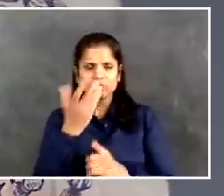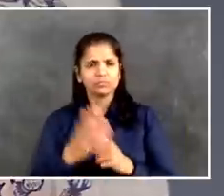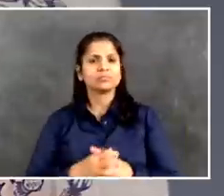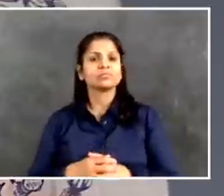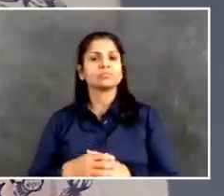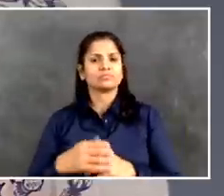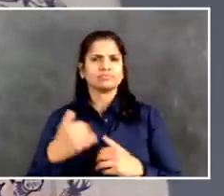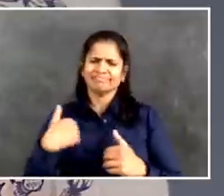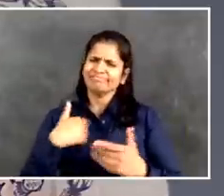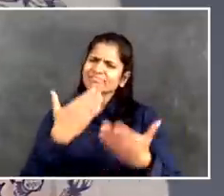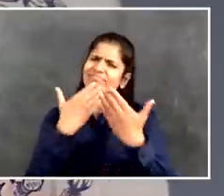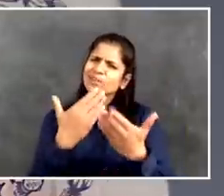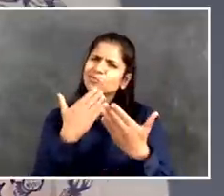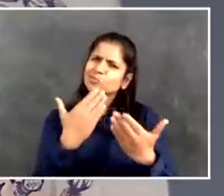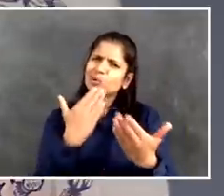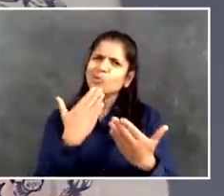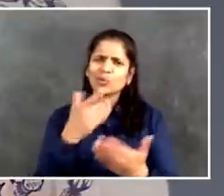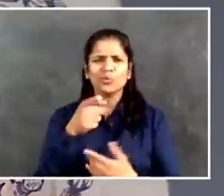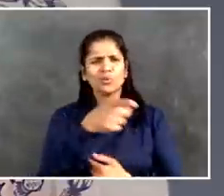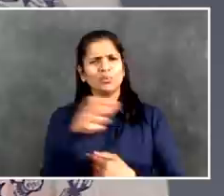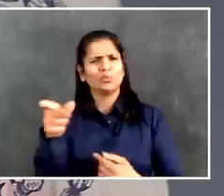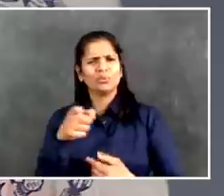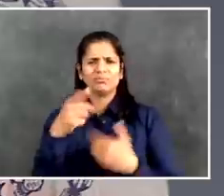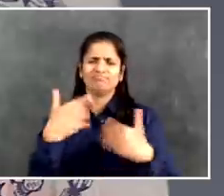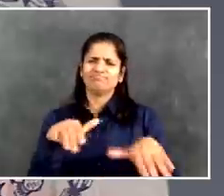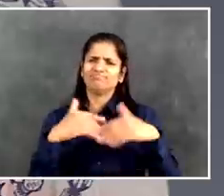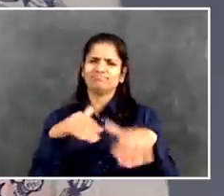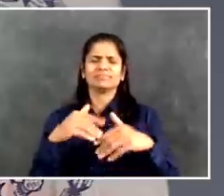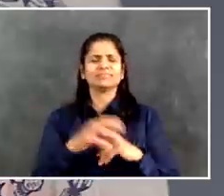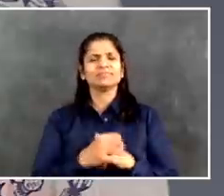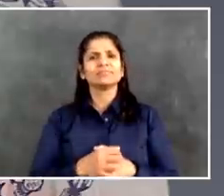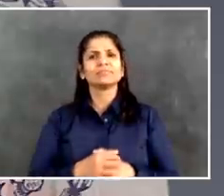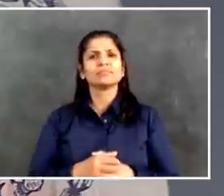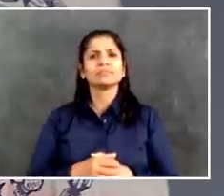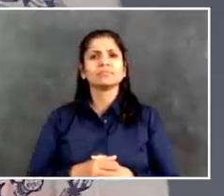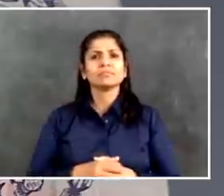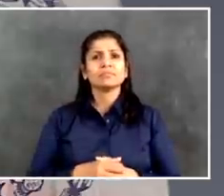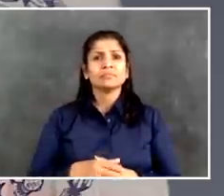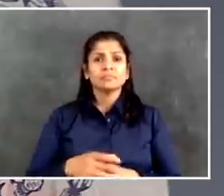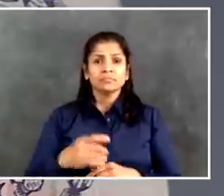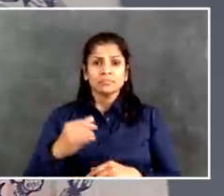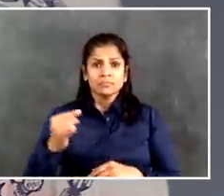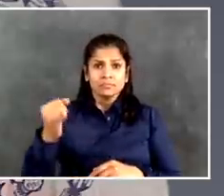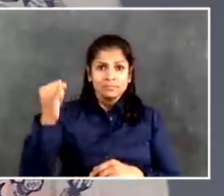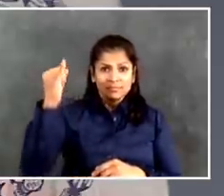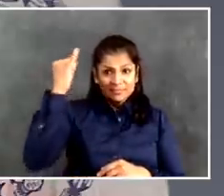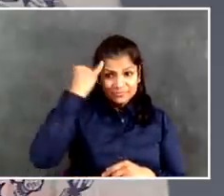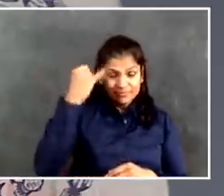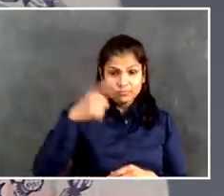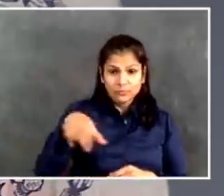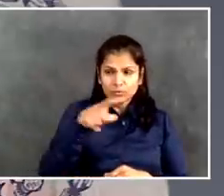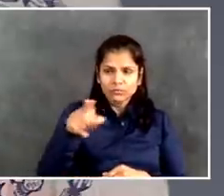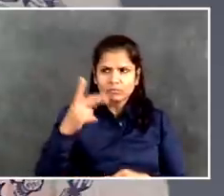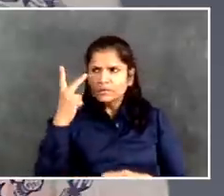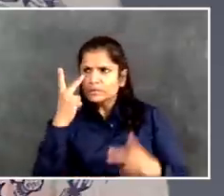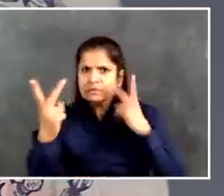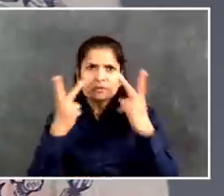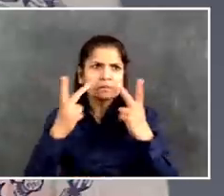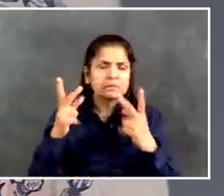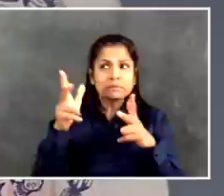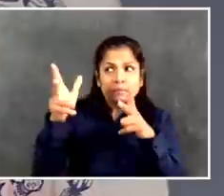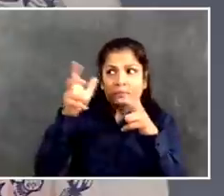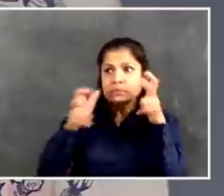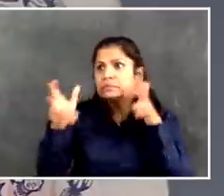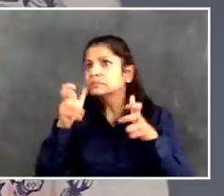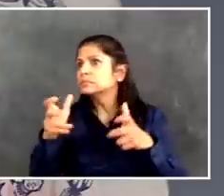from the DOE and everyone who's listening and our food czar and everyone who works with her that we will do quality control later